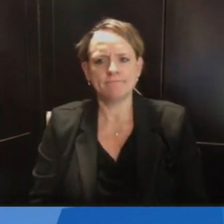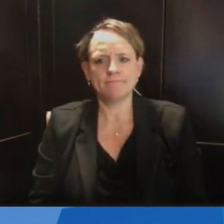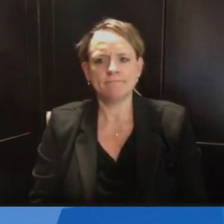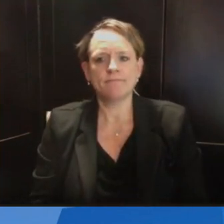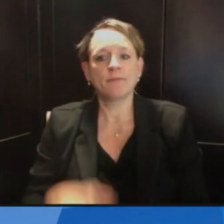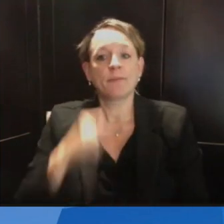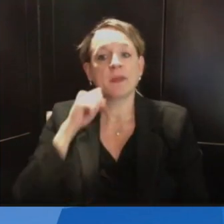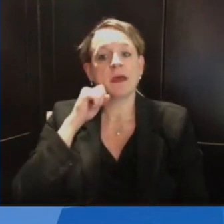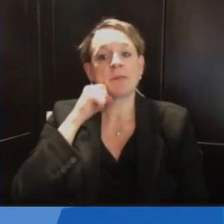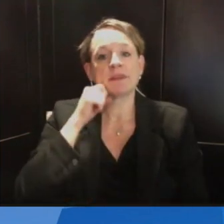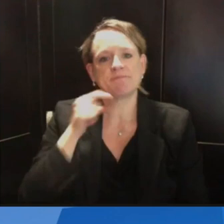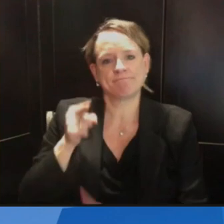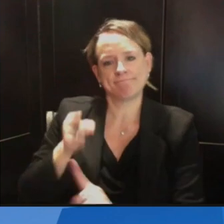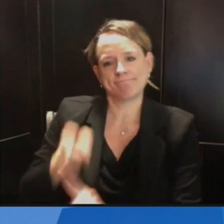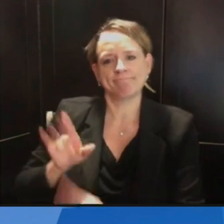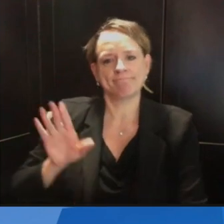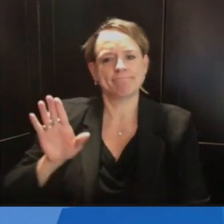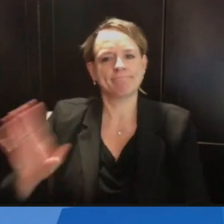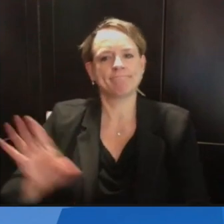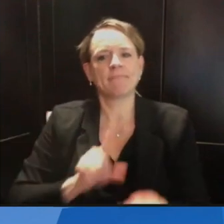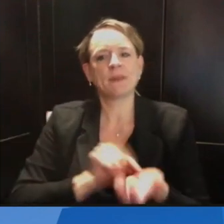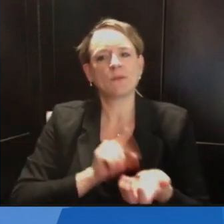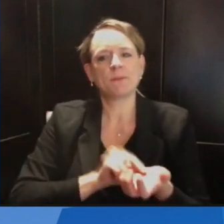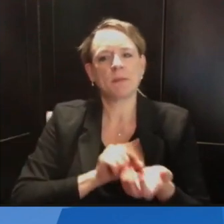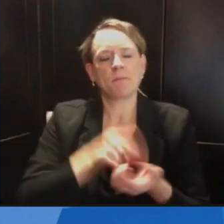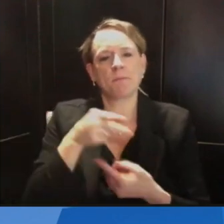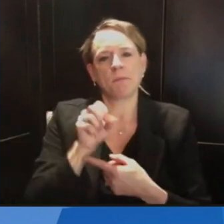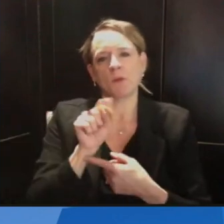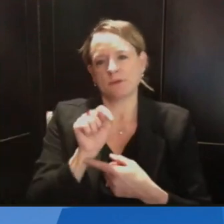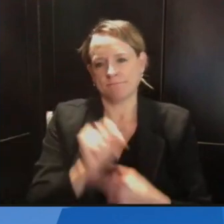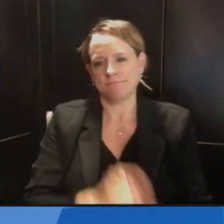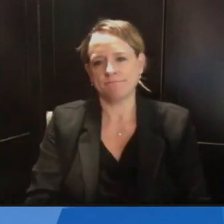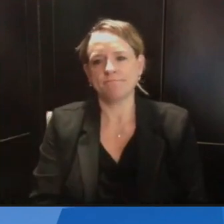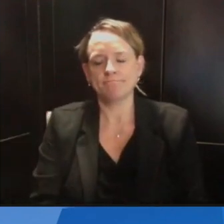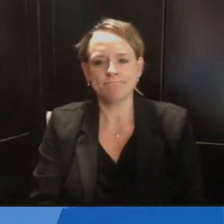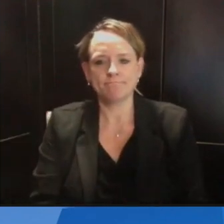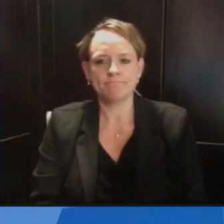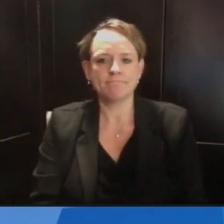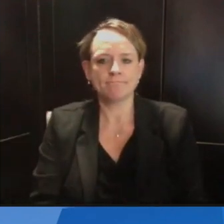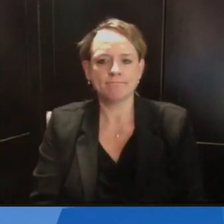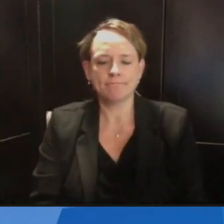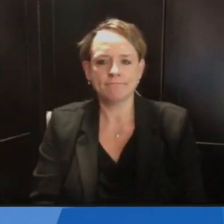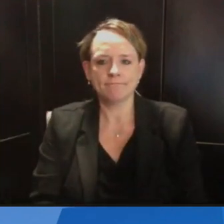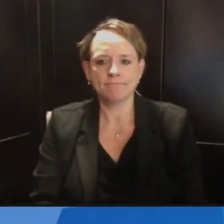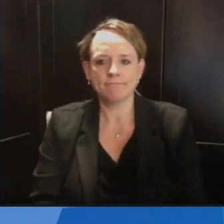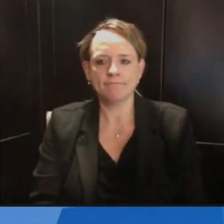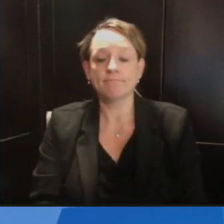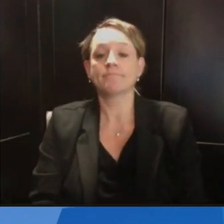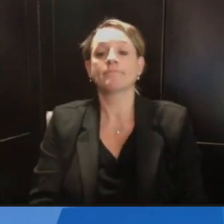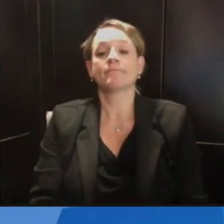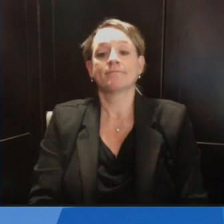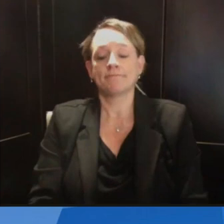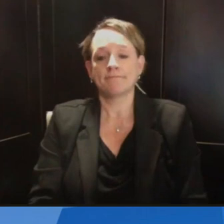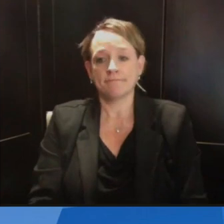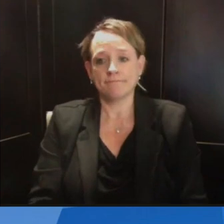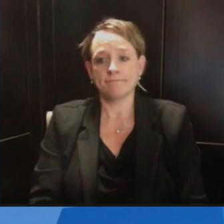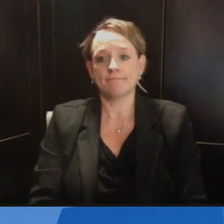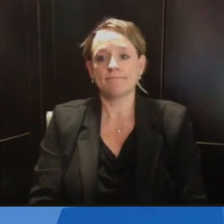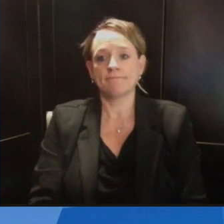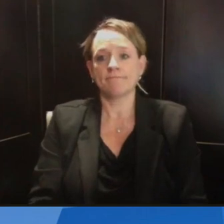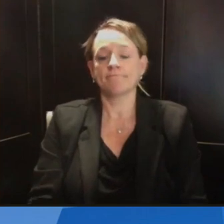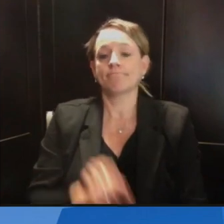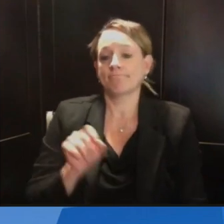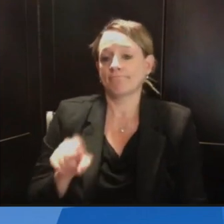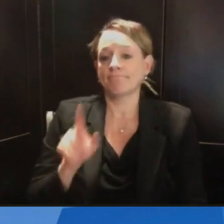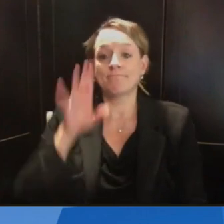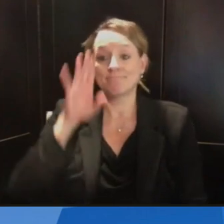Hi. Thanks for taking this call. Today, we had heard from Admiral Giroir at HHS that there